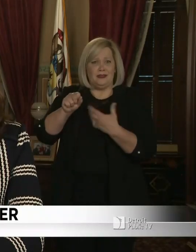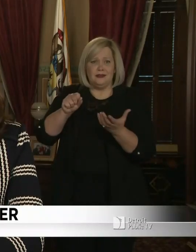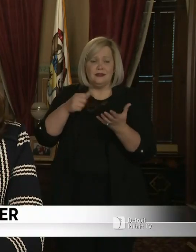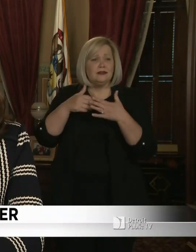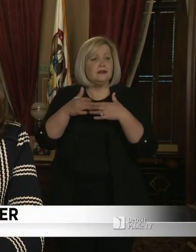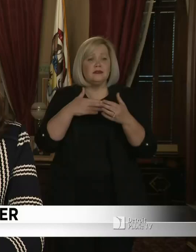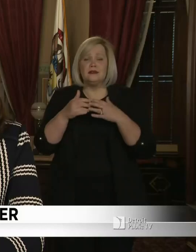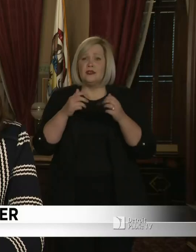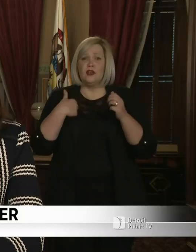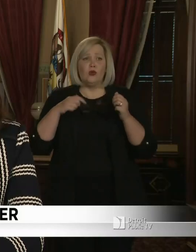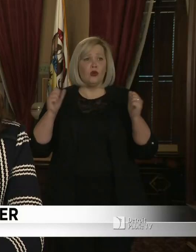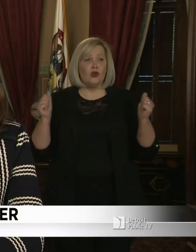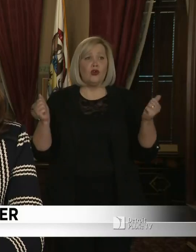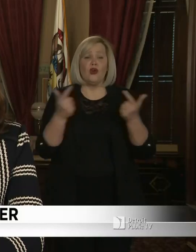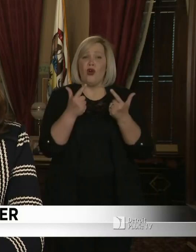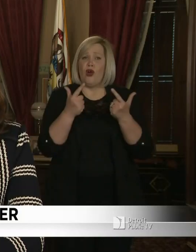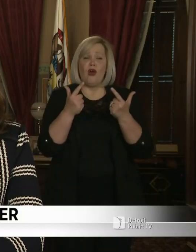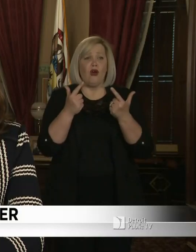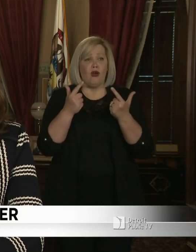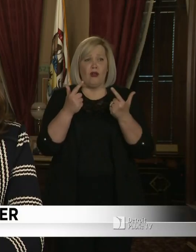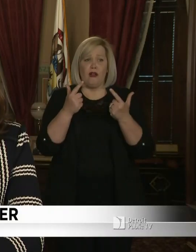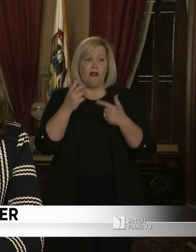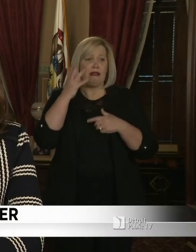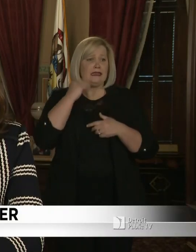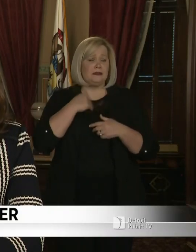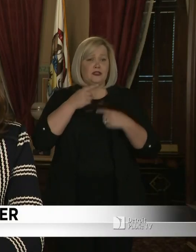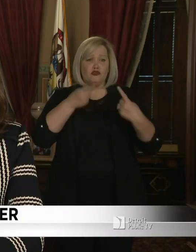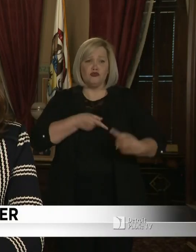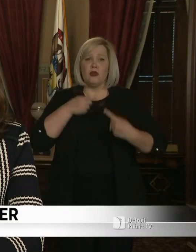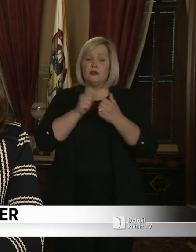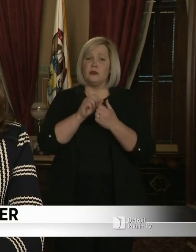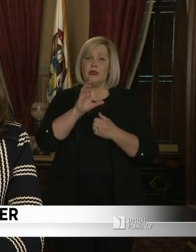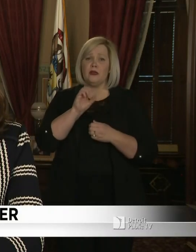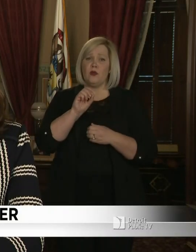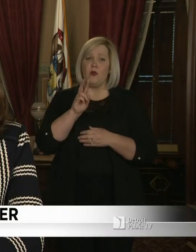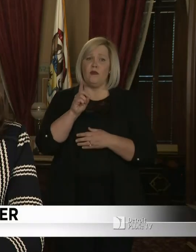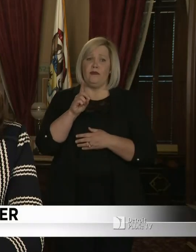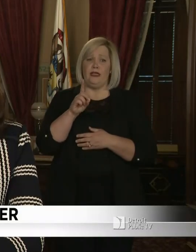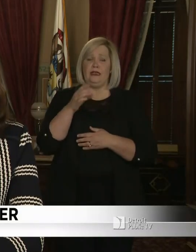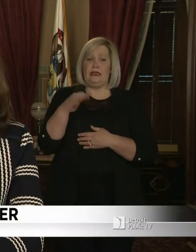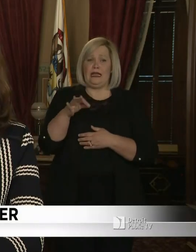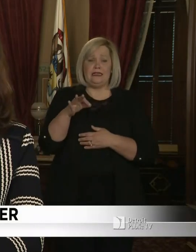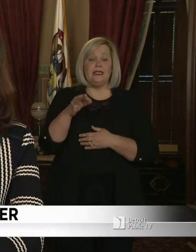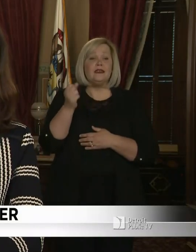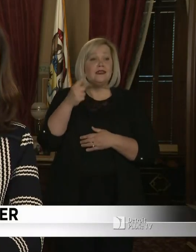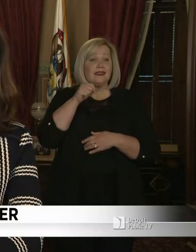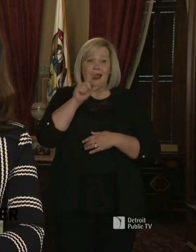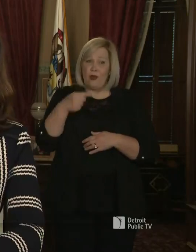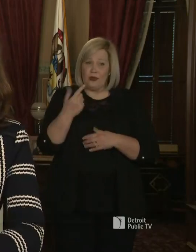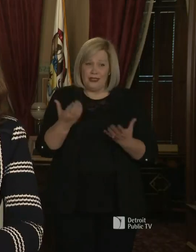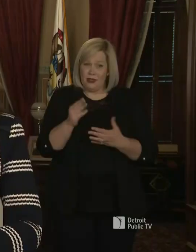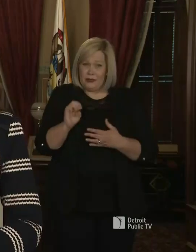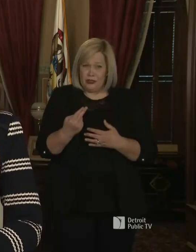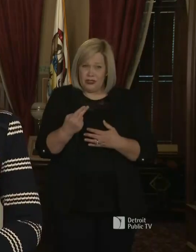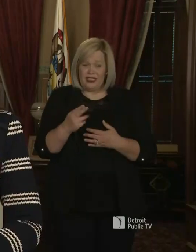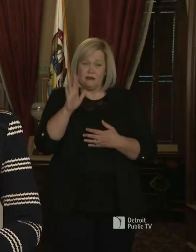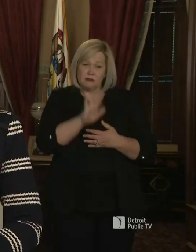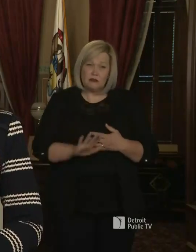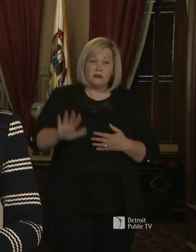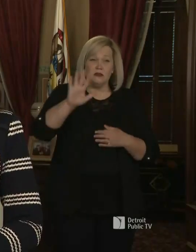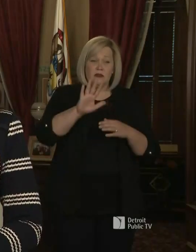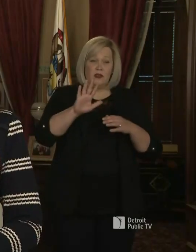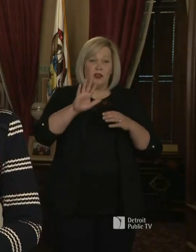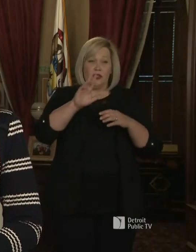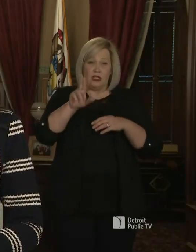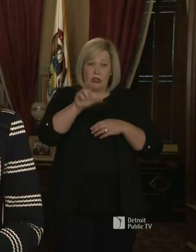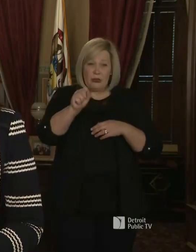dealing with, you know, the consequence of COVID-19. And it's not just a Michigan issue nationwide and globally, frankly,